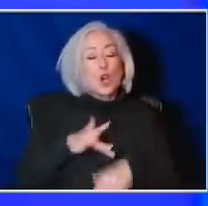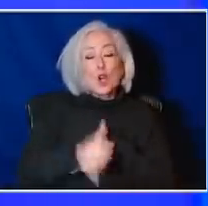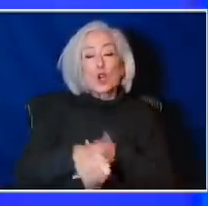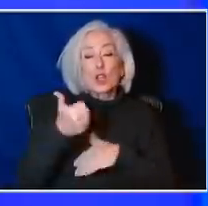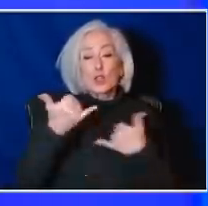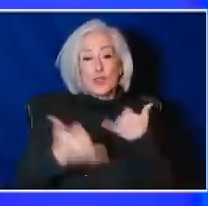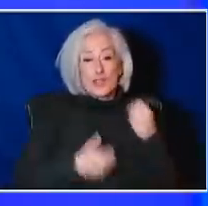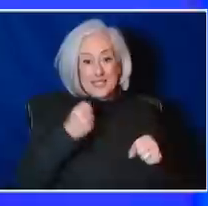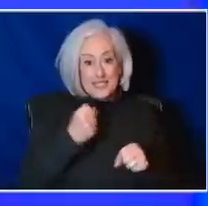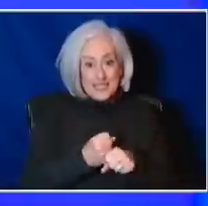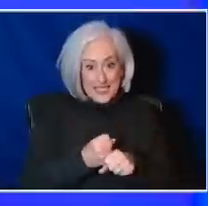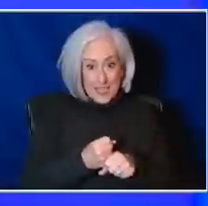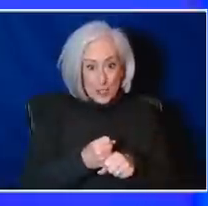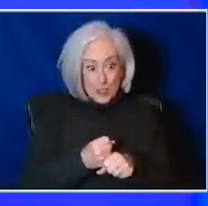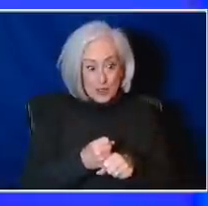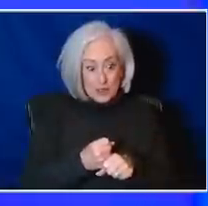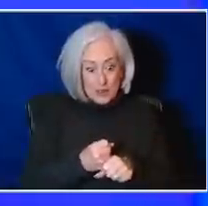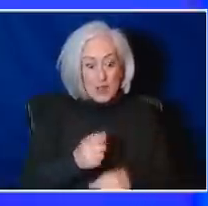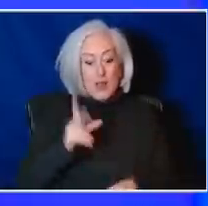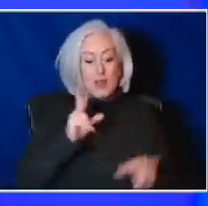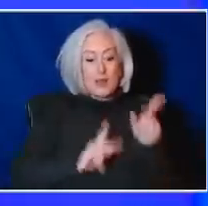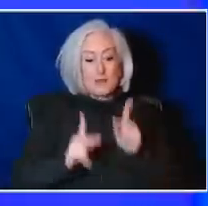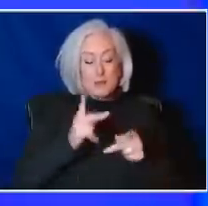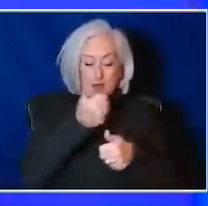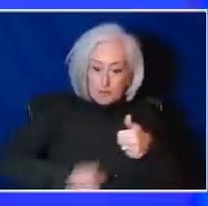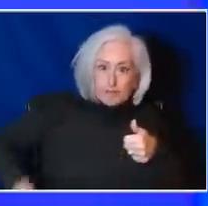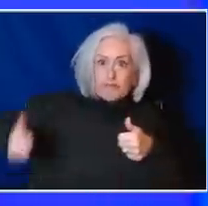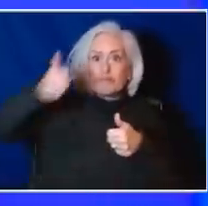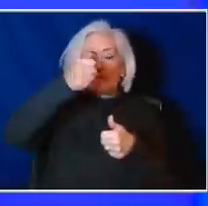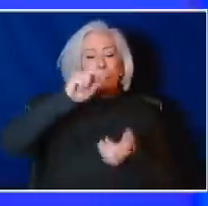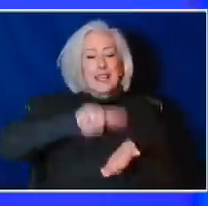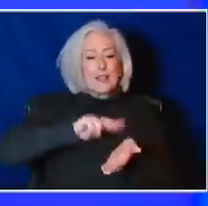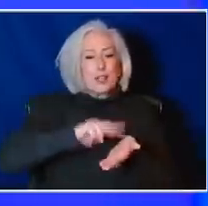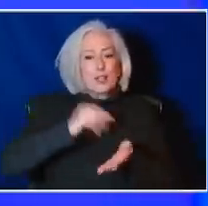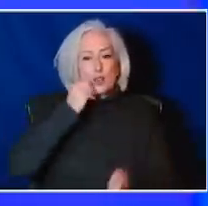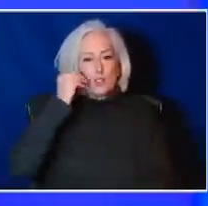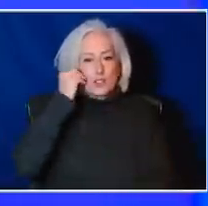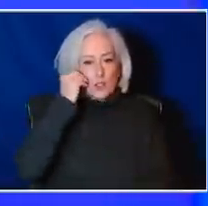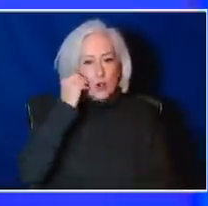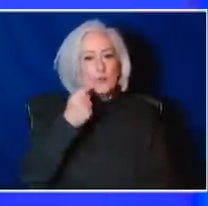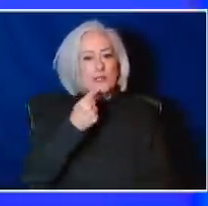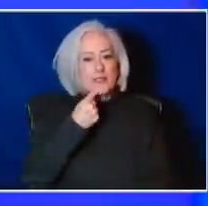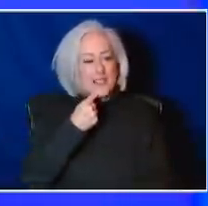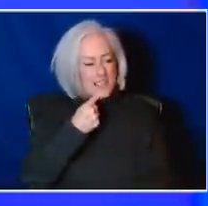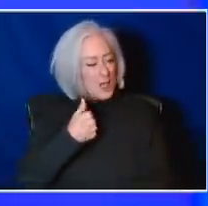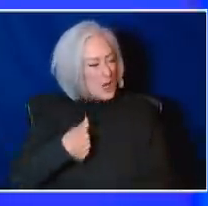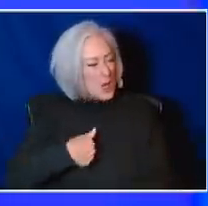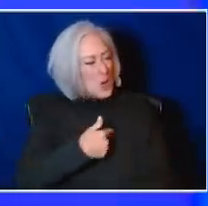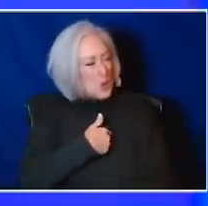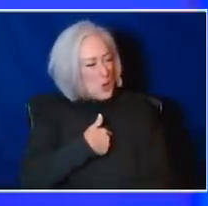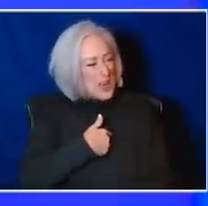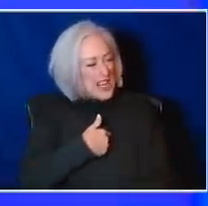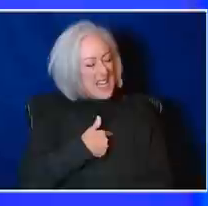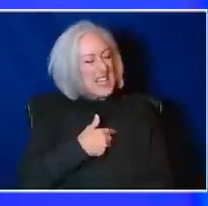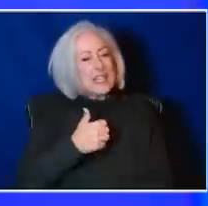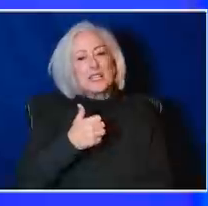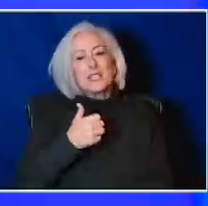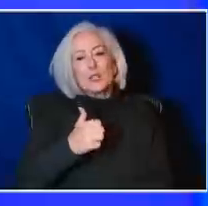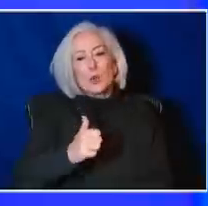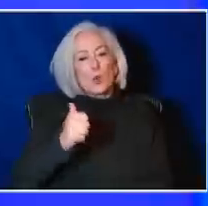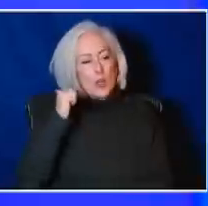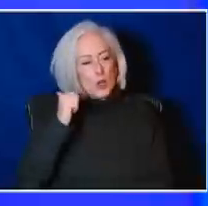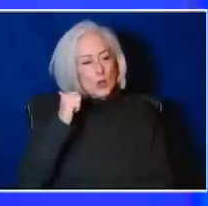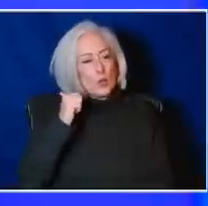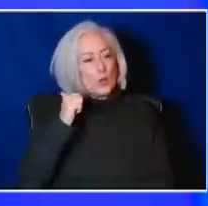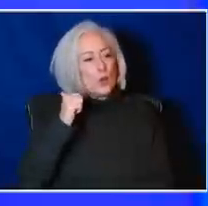bodies over the nursing homes came out and said, you know, we were requiring you to prevent visitors, and now we are prohibiting you from preventing